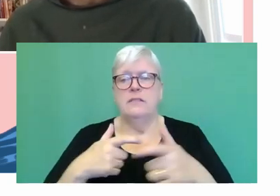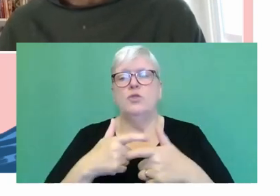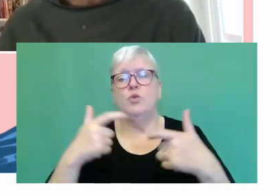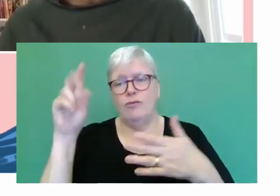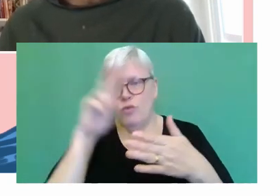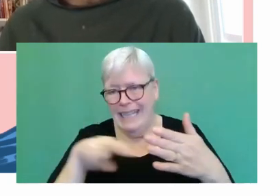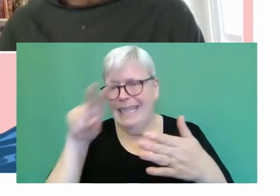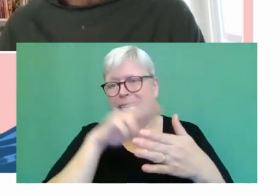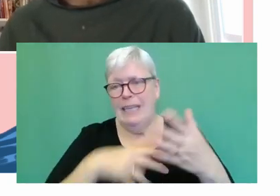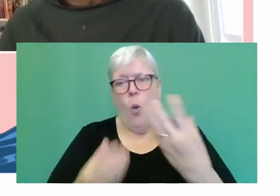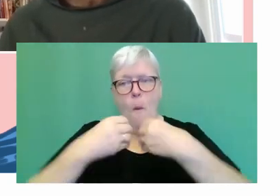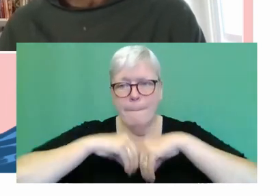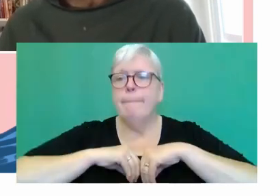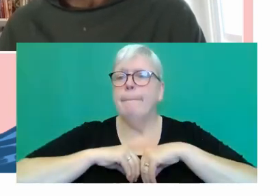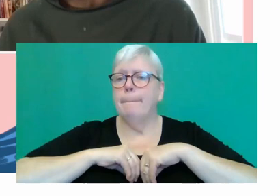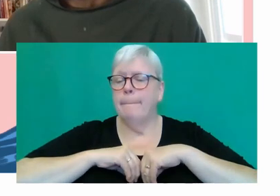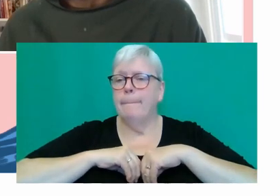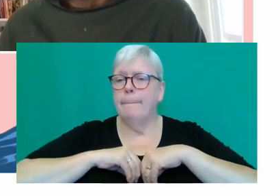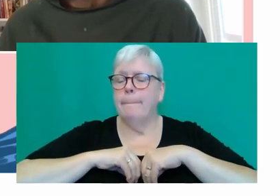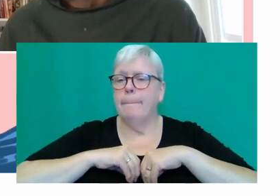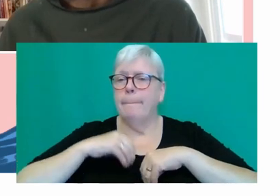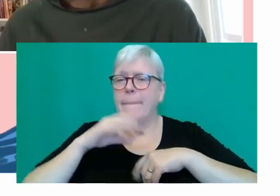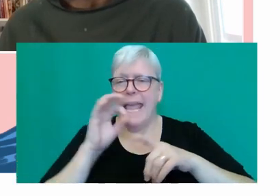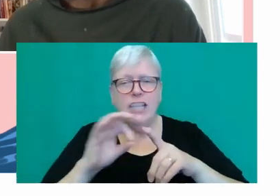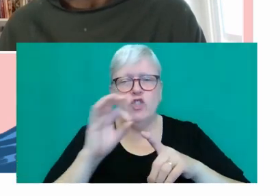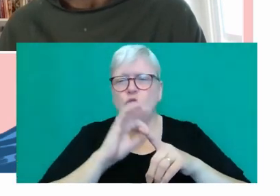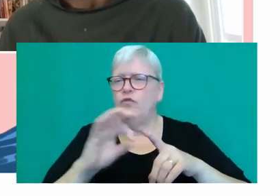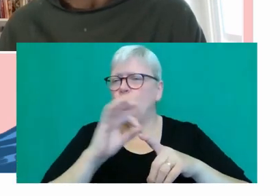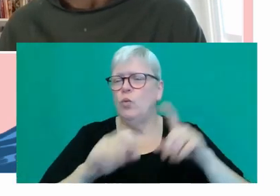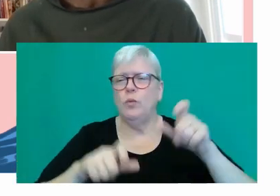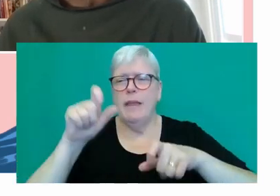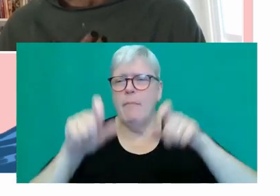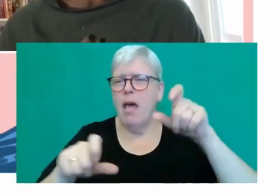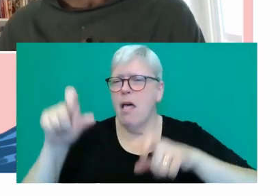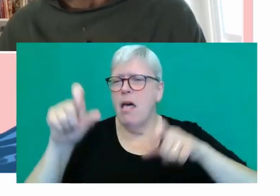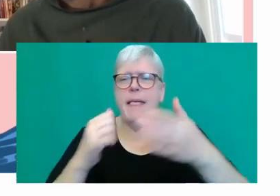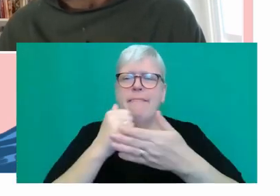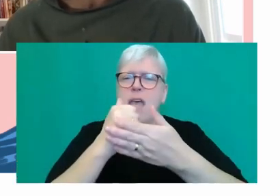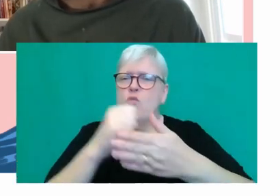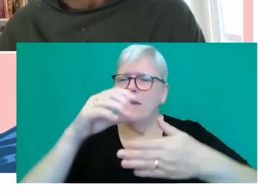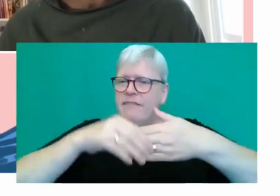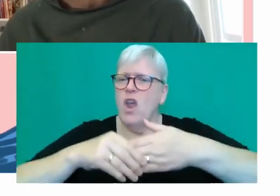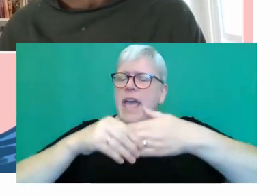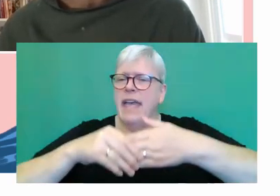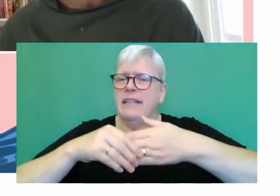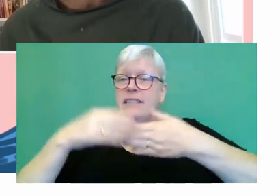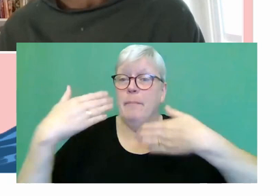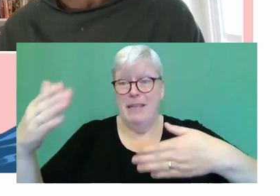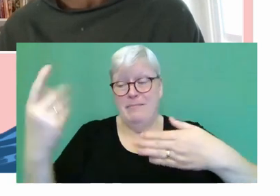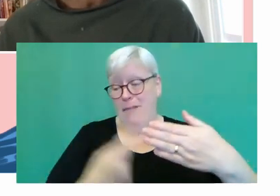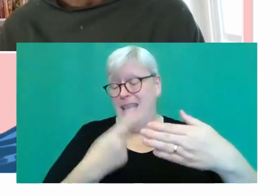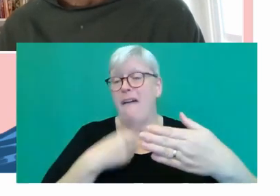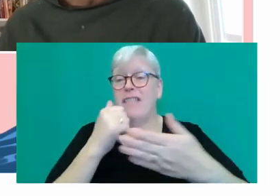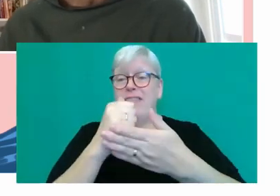interviewed therapist friends as well. And I've also been in therapy for a number of years